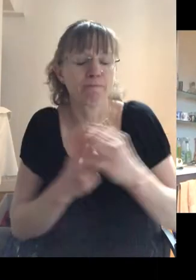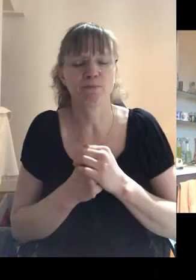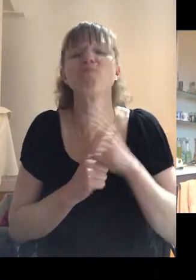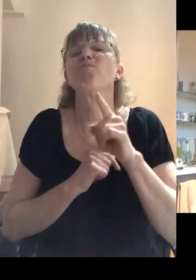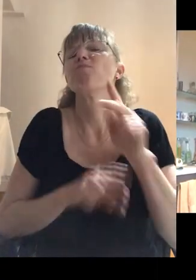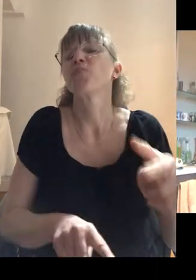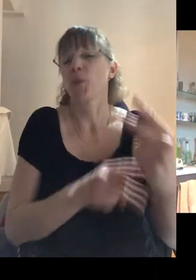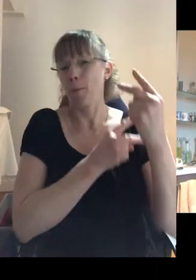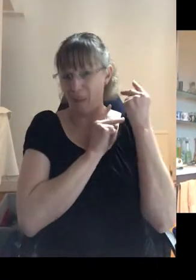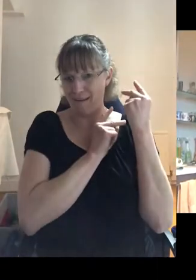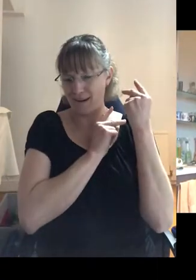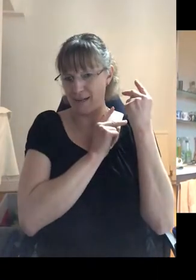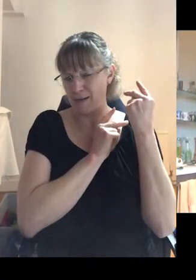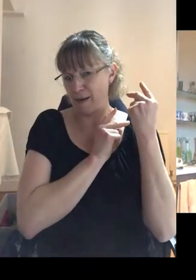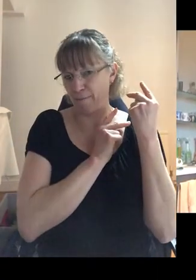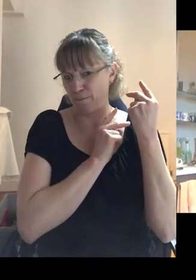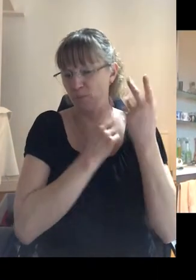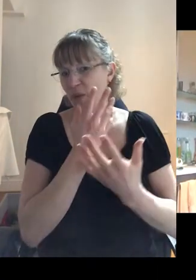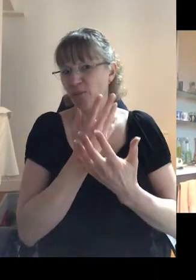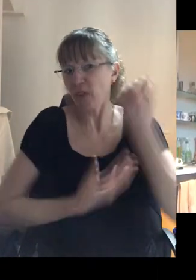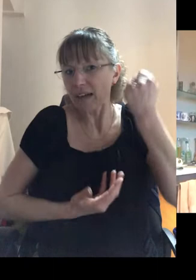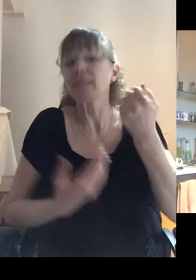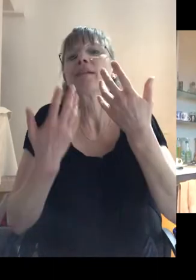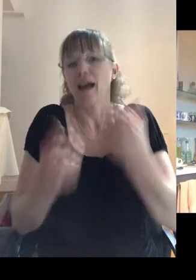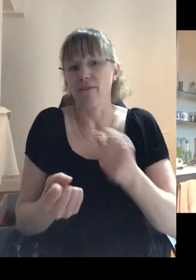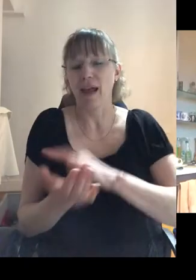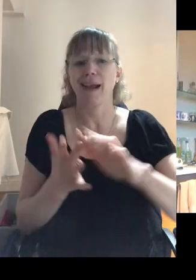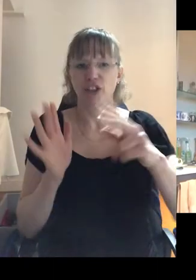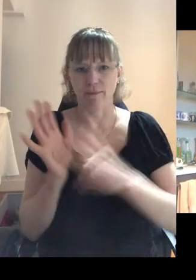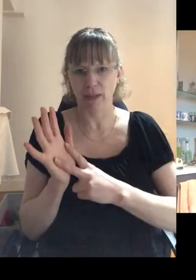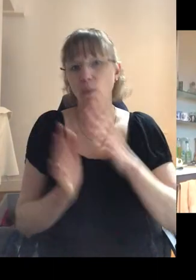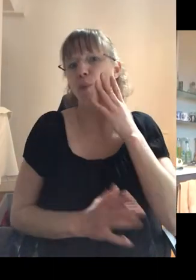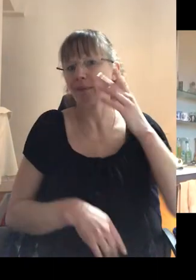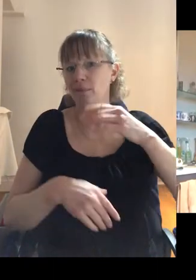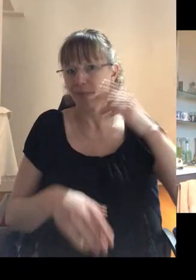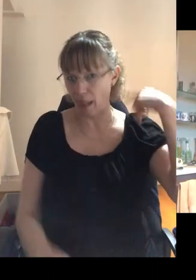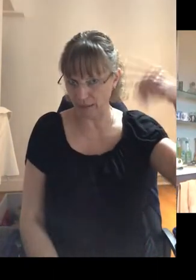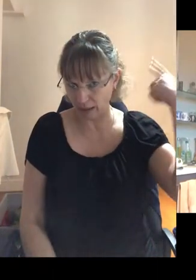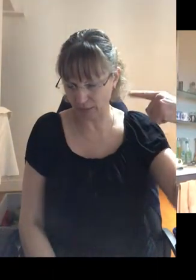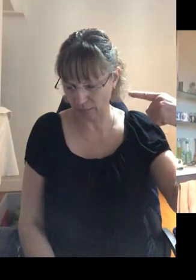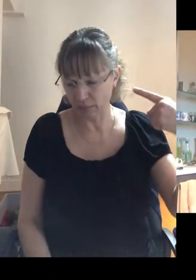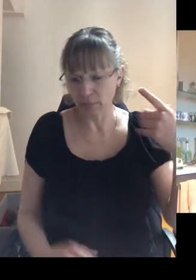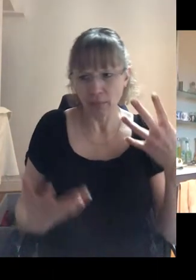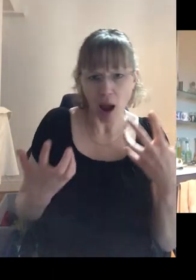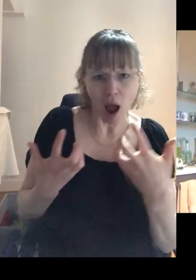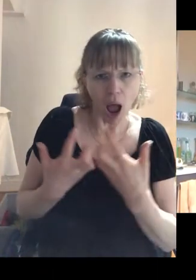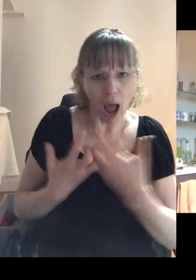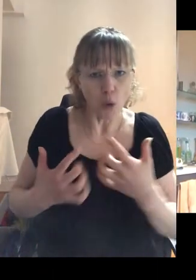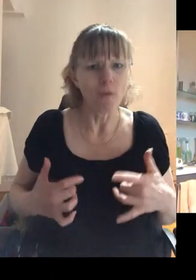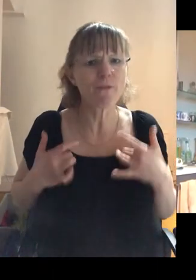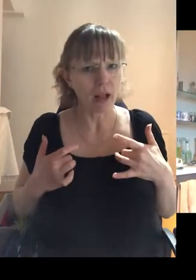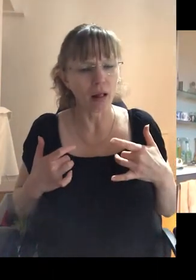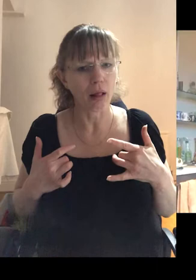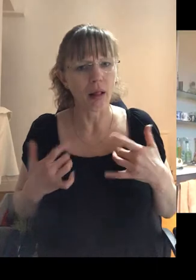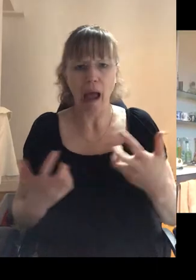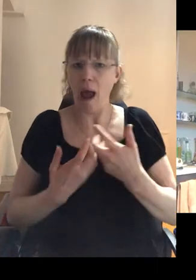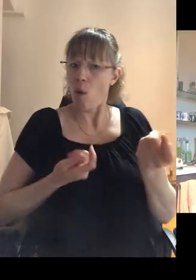and take you back to finding out that you had HIV in London. And how did, how did you feel about